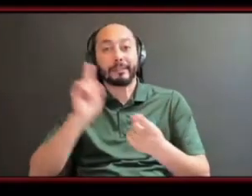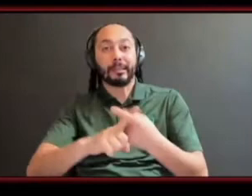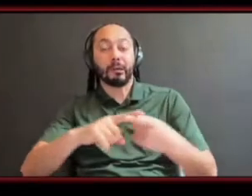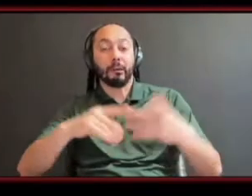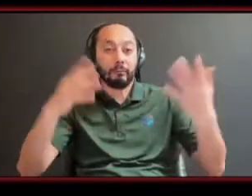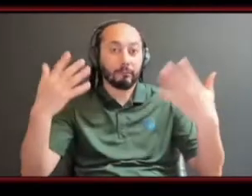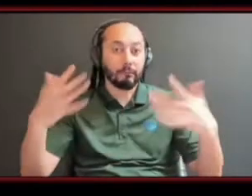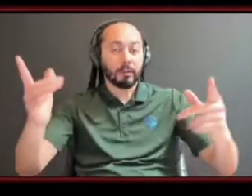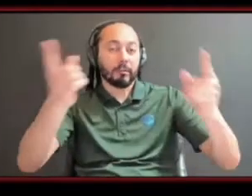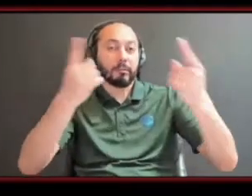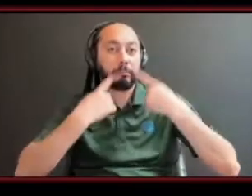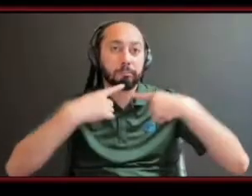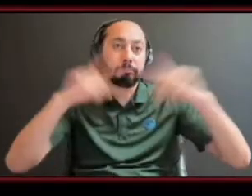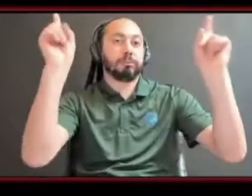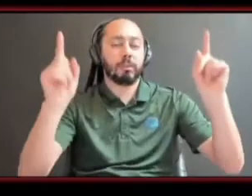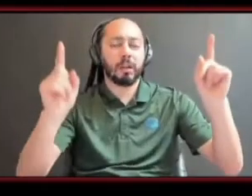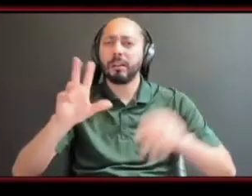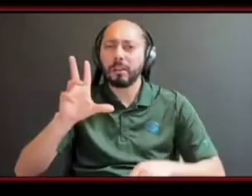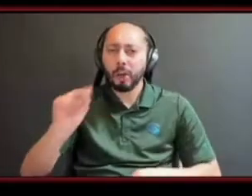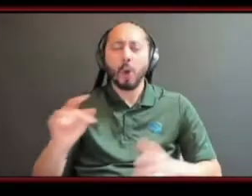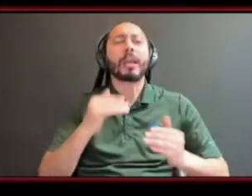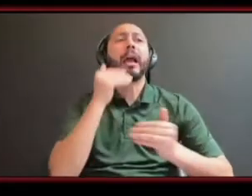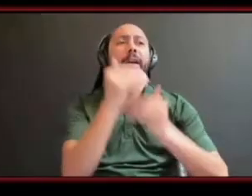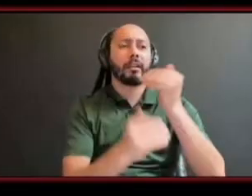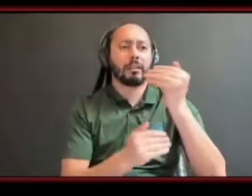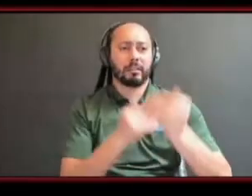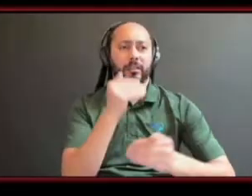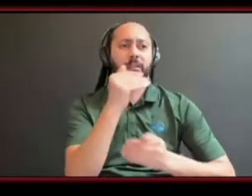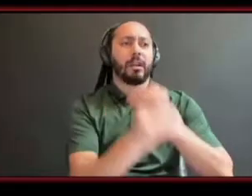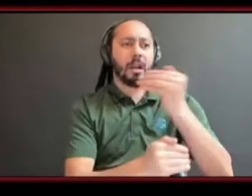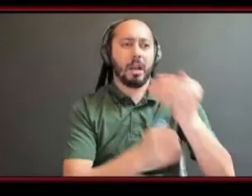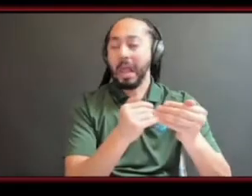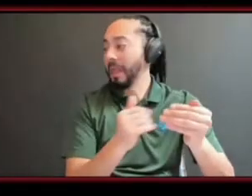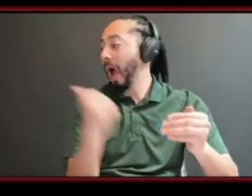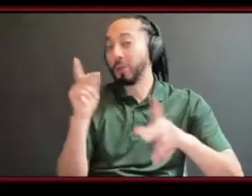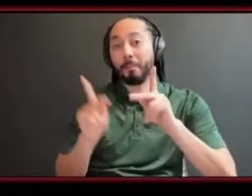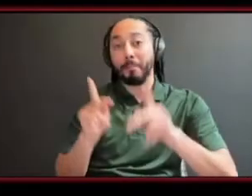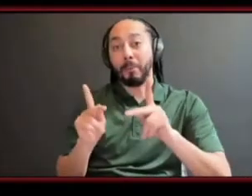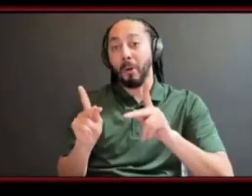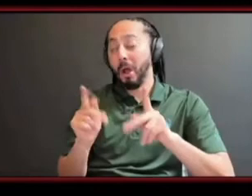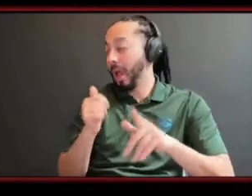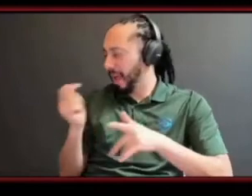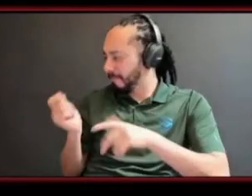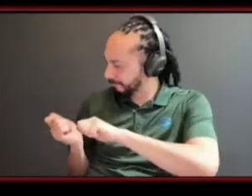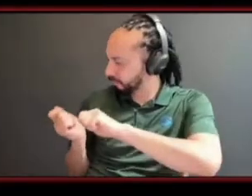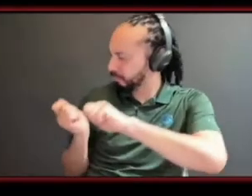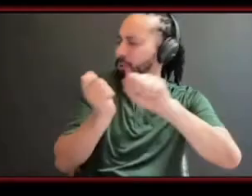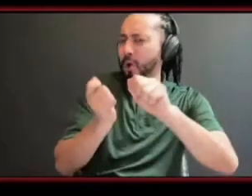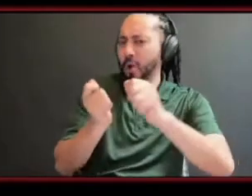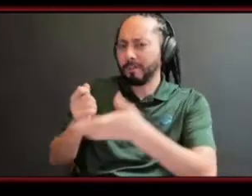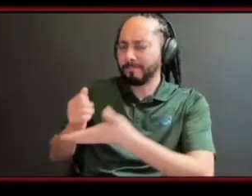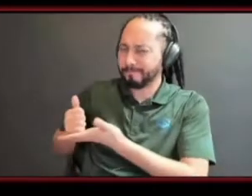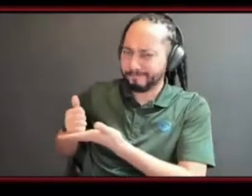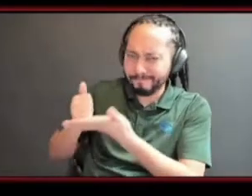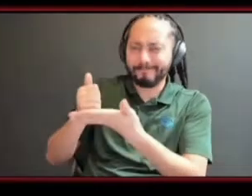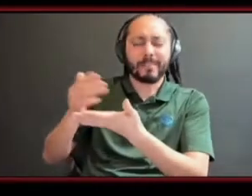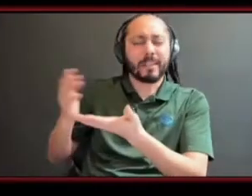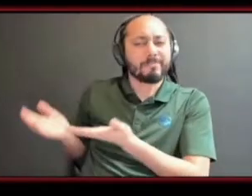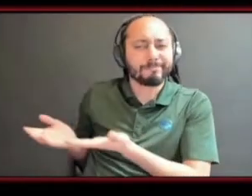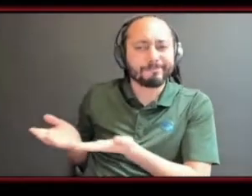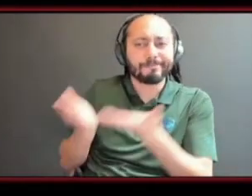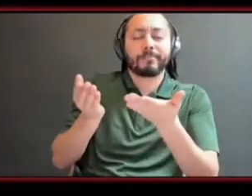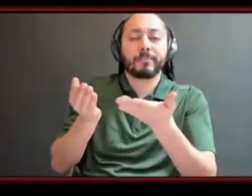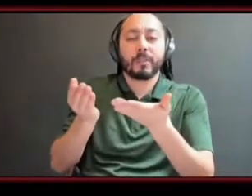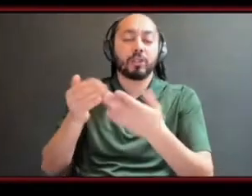others and pull them on their way up so i really commend trevor and direct voting for what he's doing in the community um so my biggest takeaway